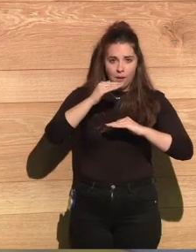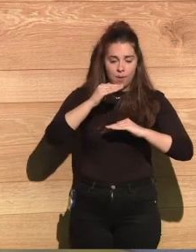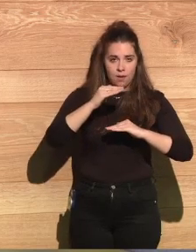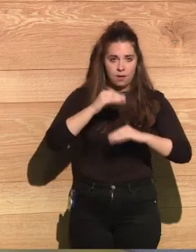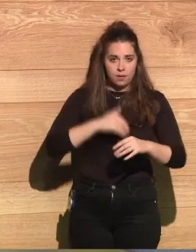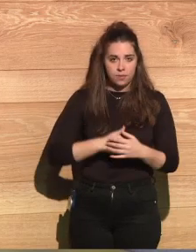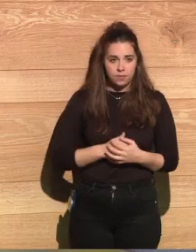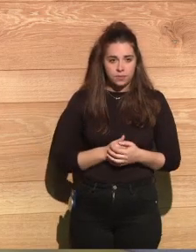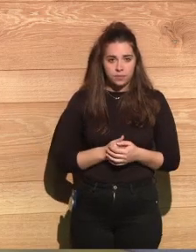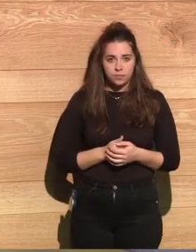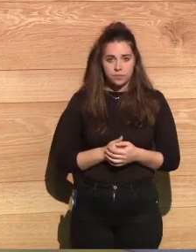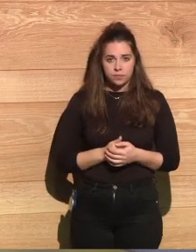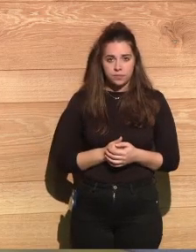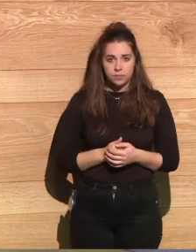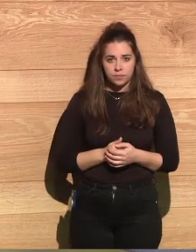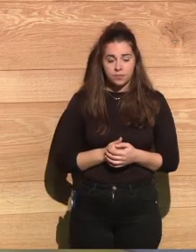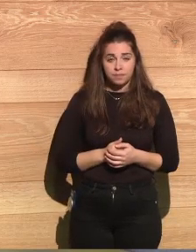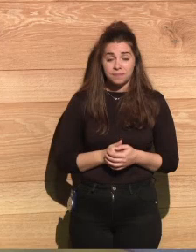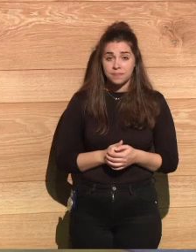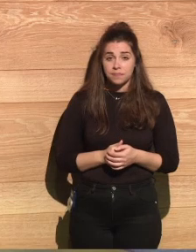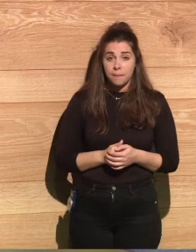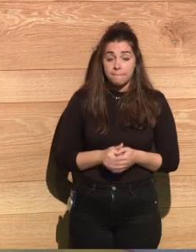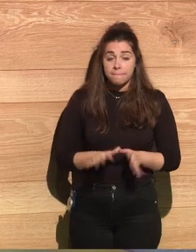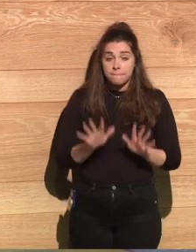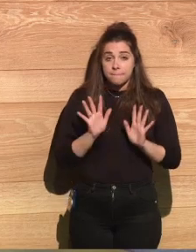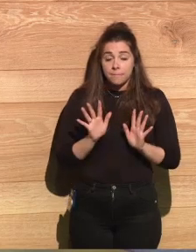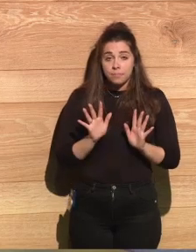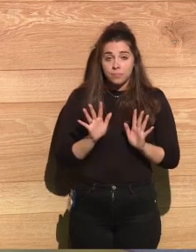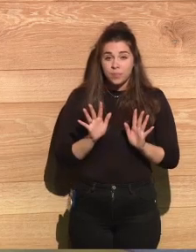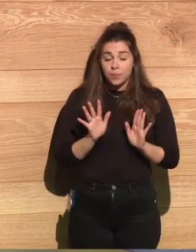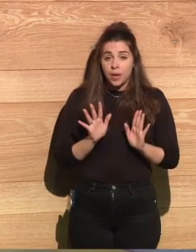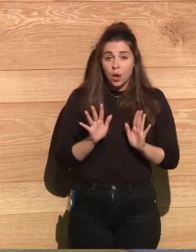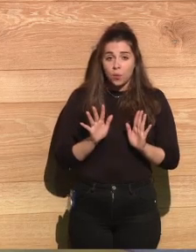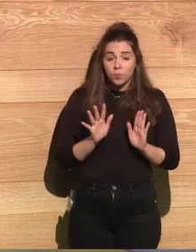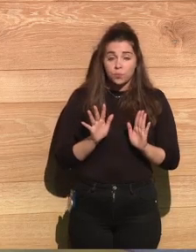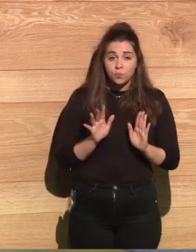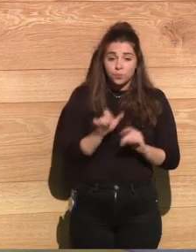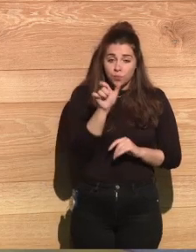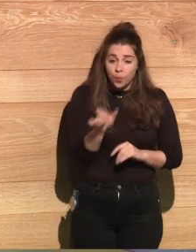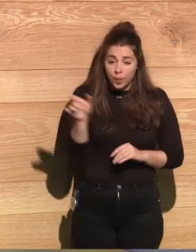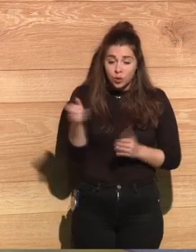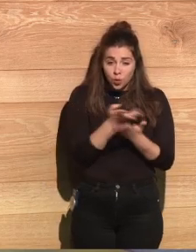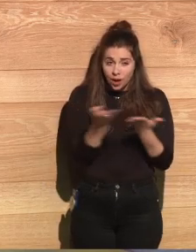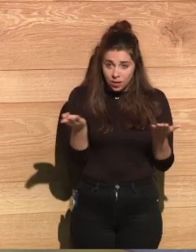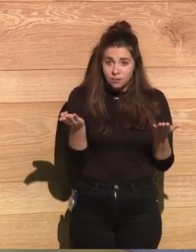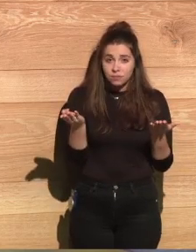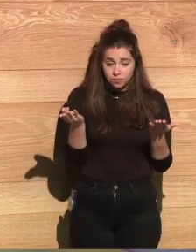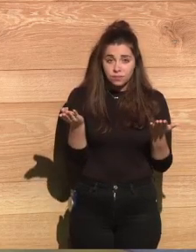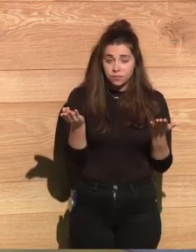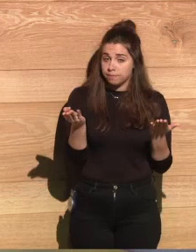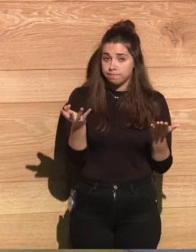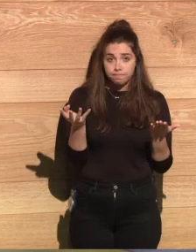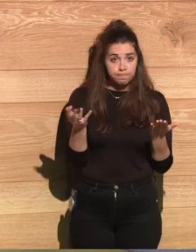Anyway, those people just couldn't go outside to be seen by the public.